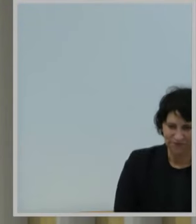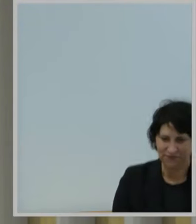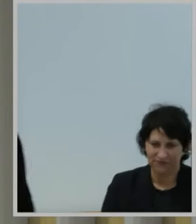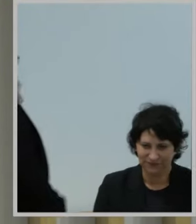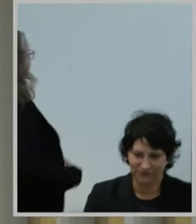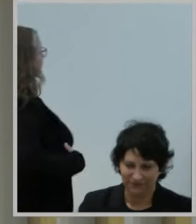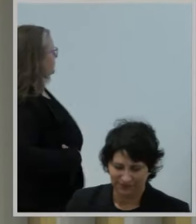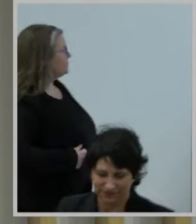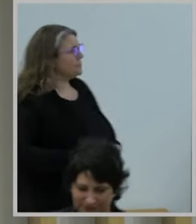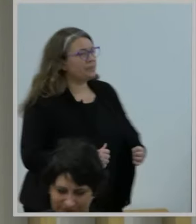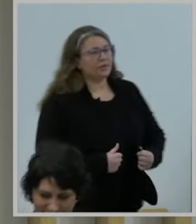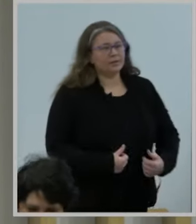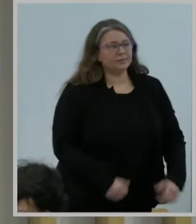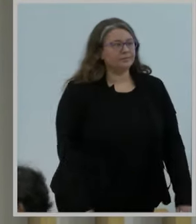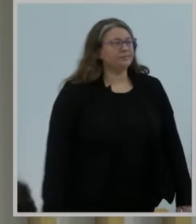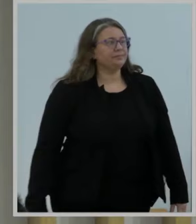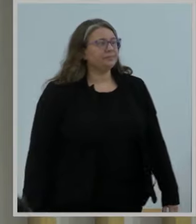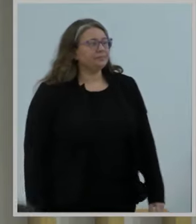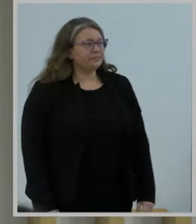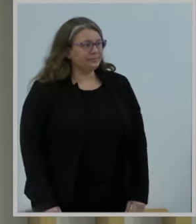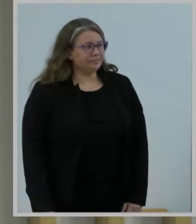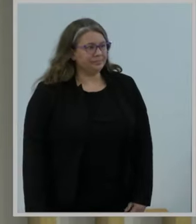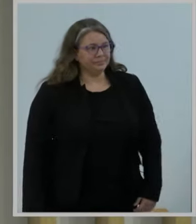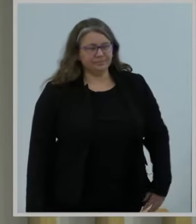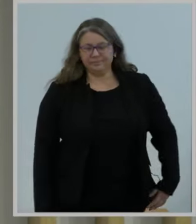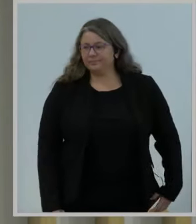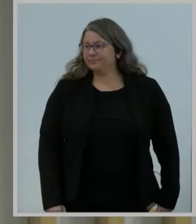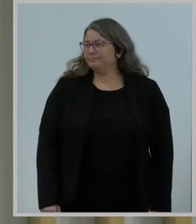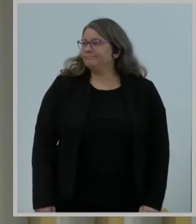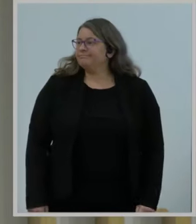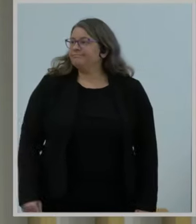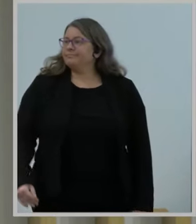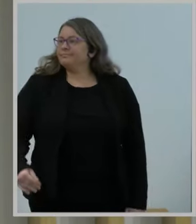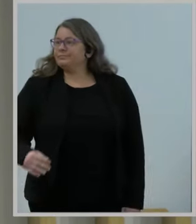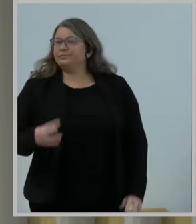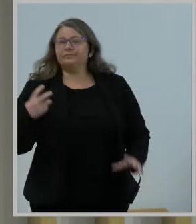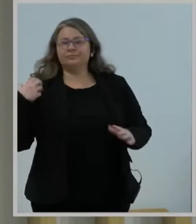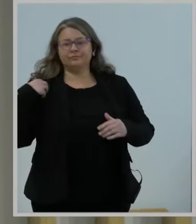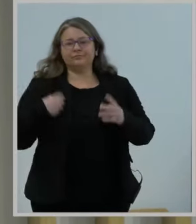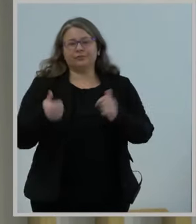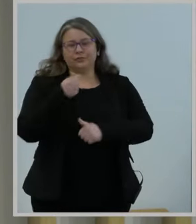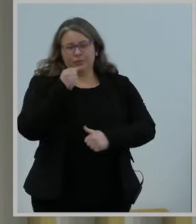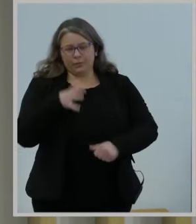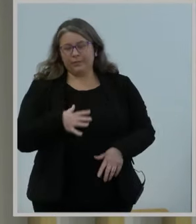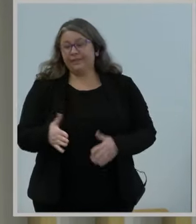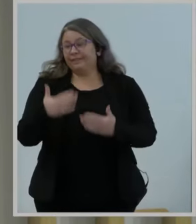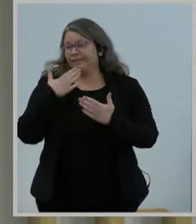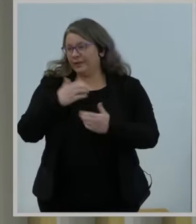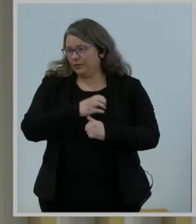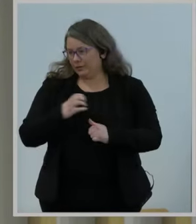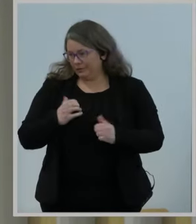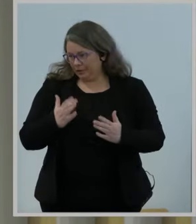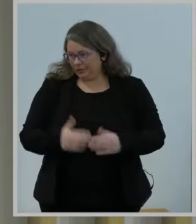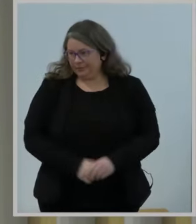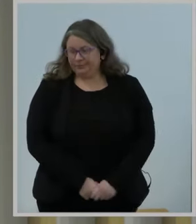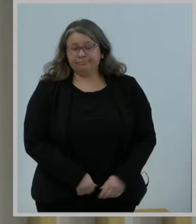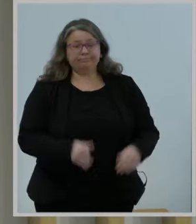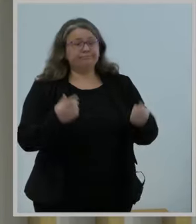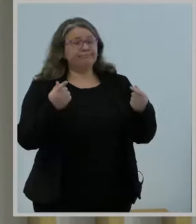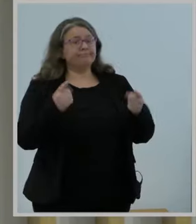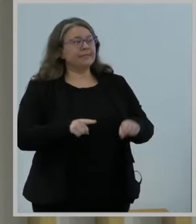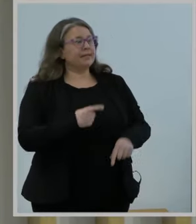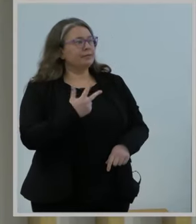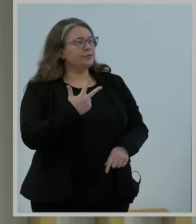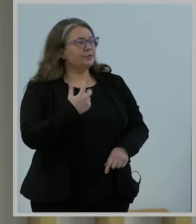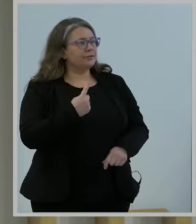Thank you, commissioners. It was three and a half years ago when we were told to stay home, hunker down,